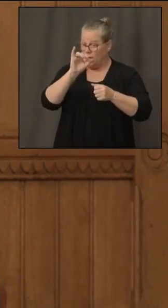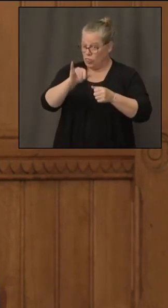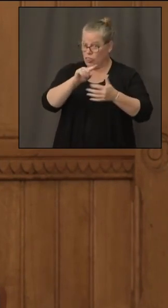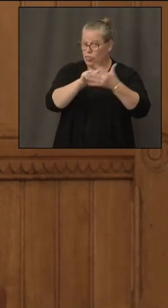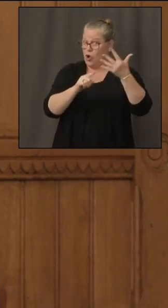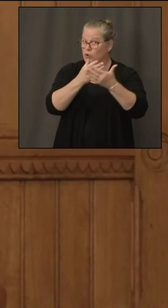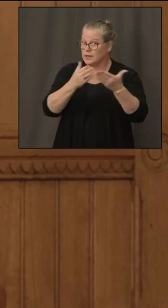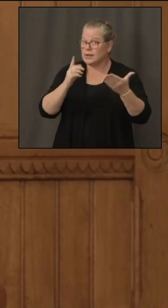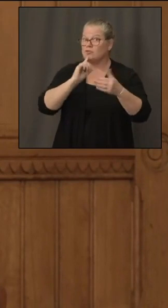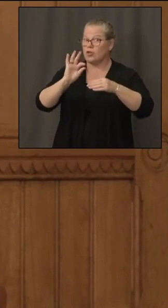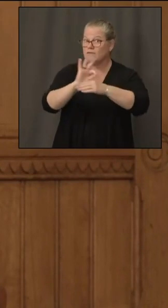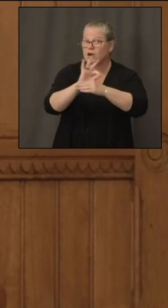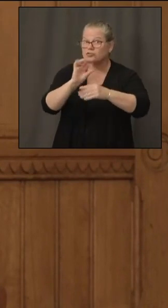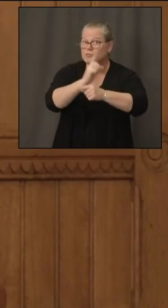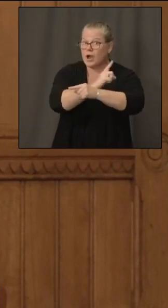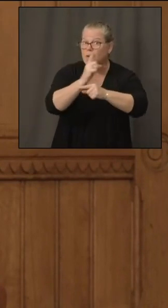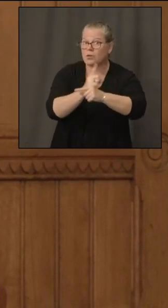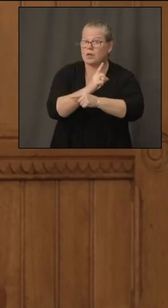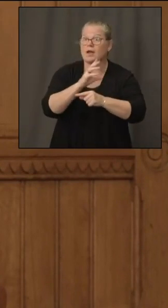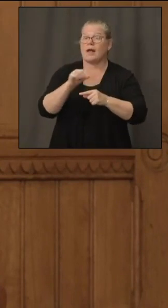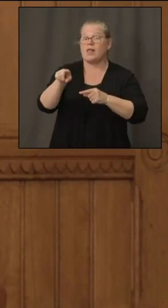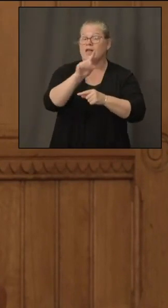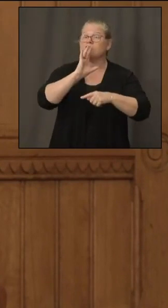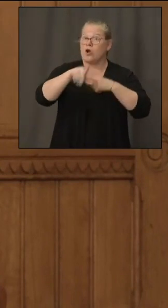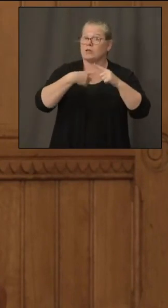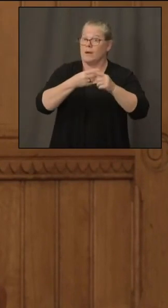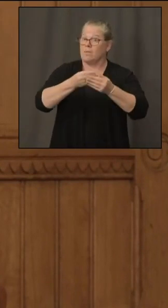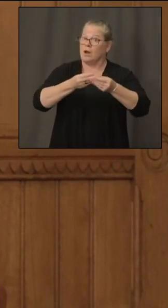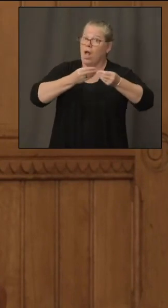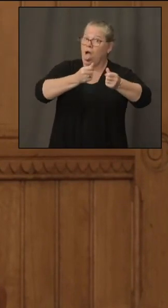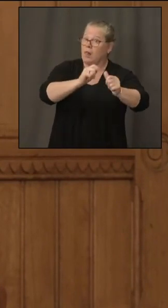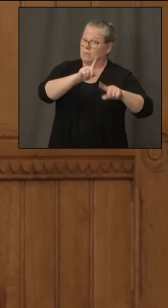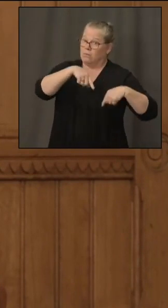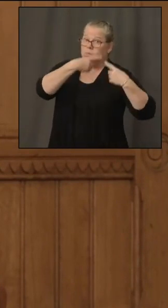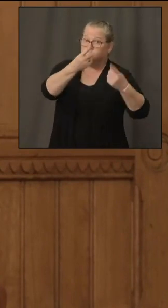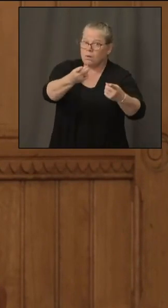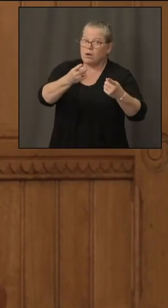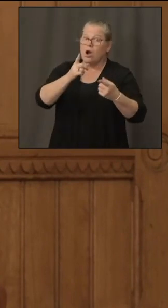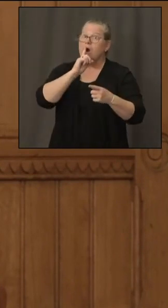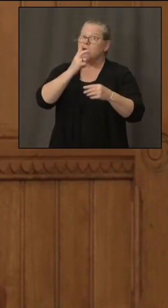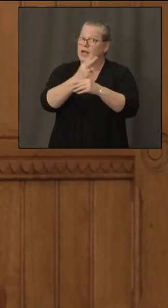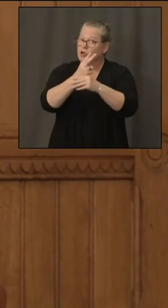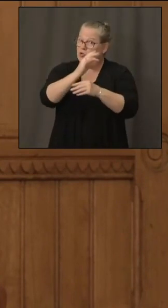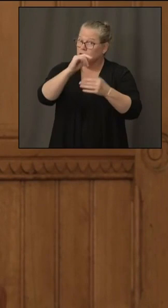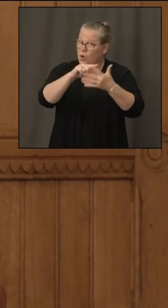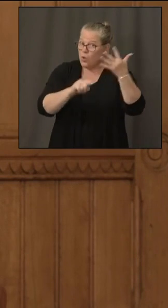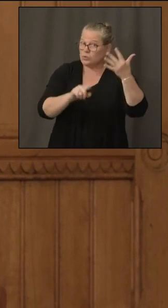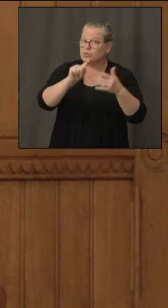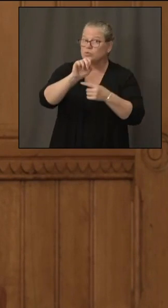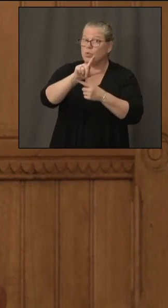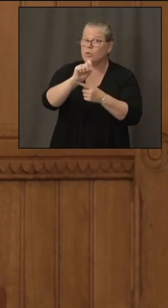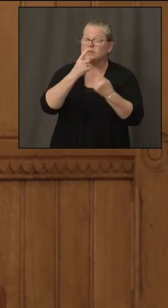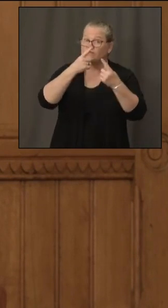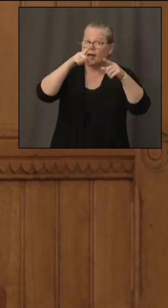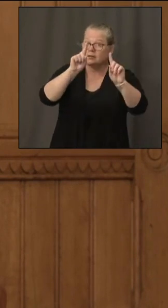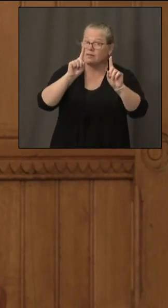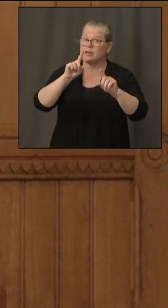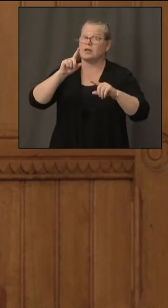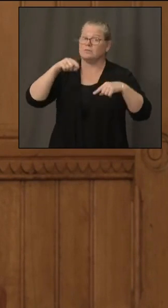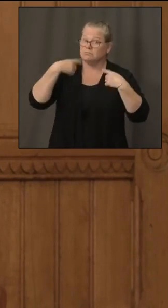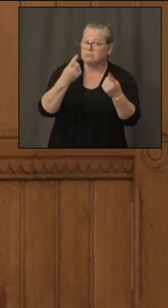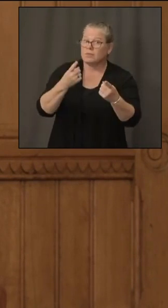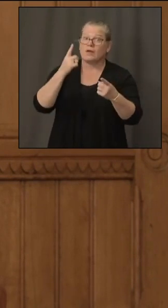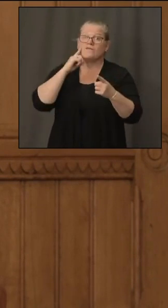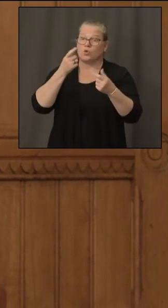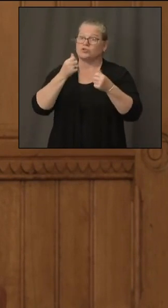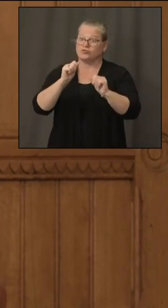functioning properly and that the leadership of the utilities um have been utilizing those tools effectively to make these outages